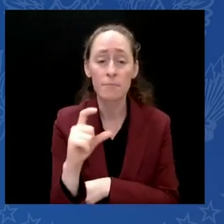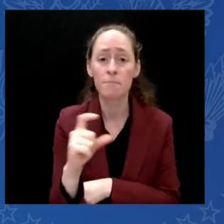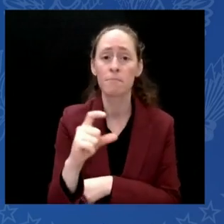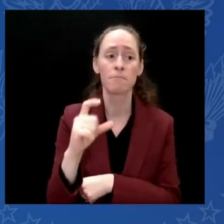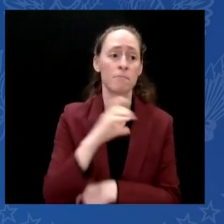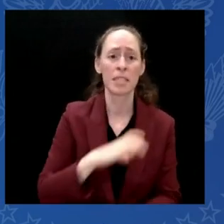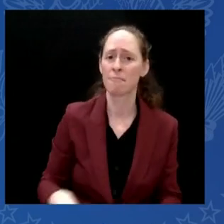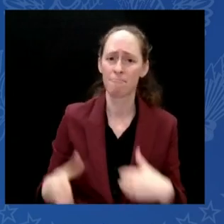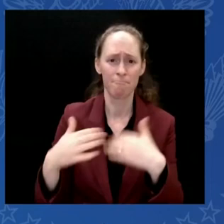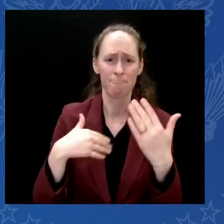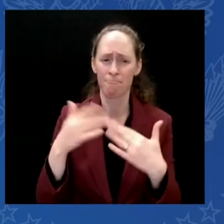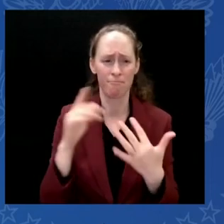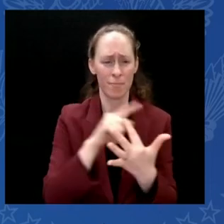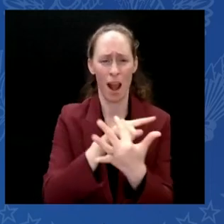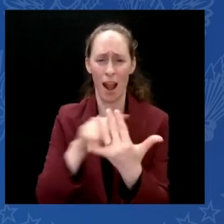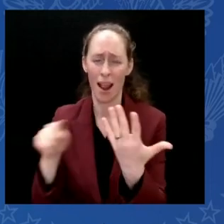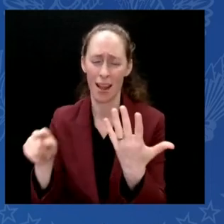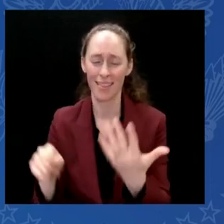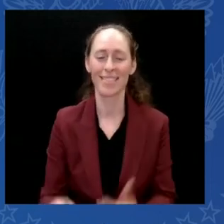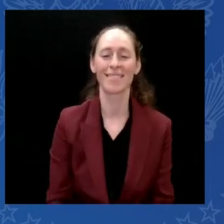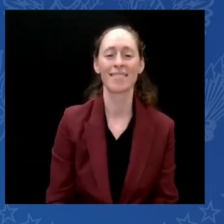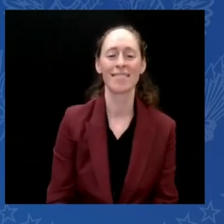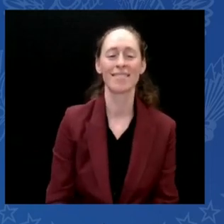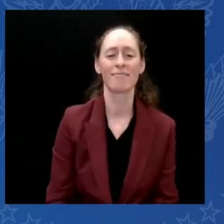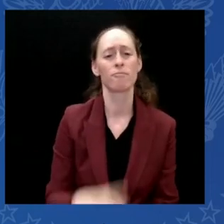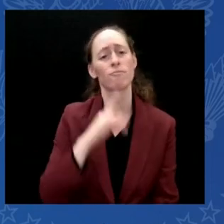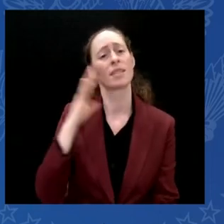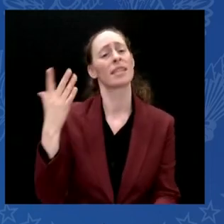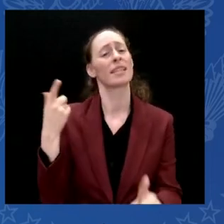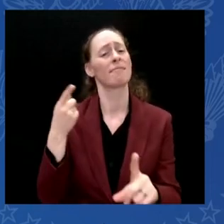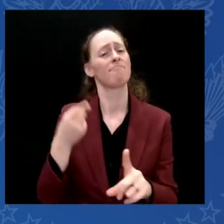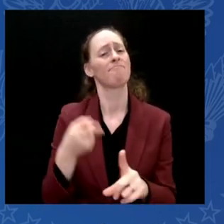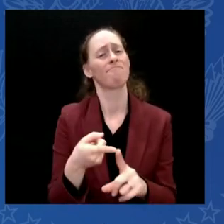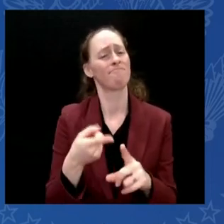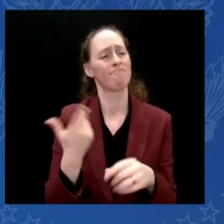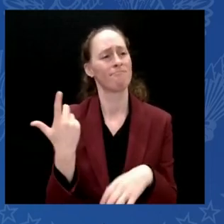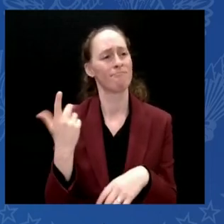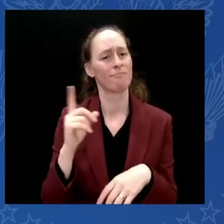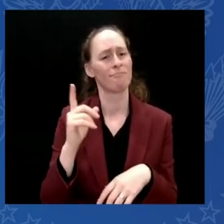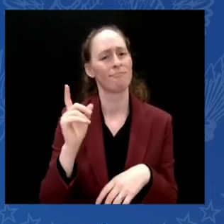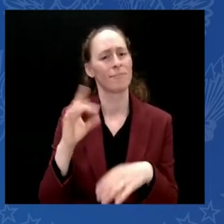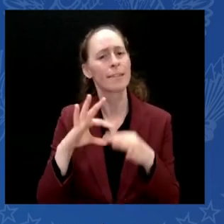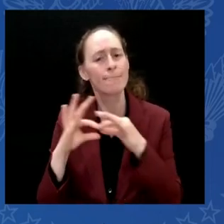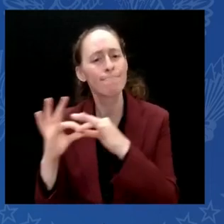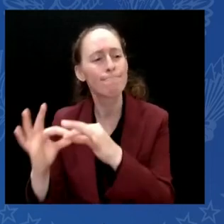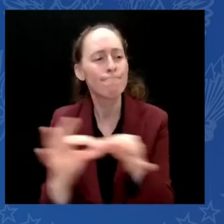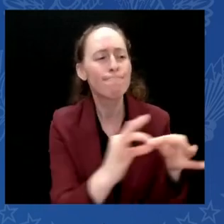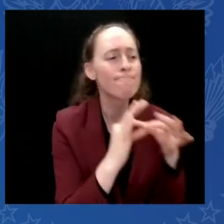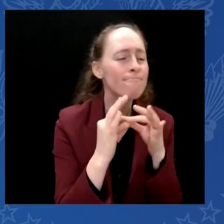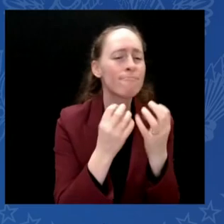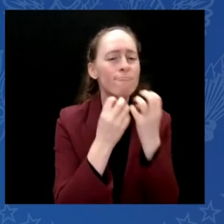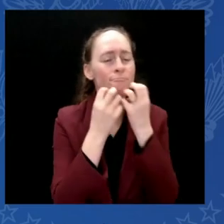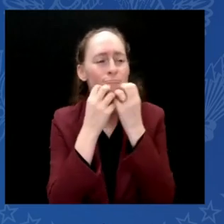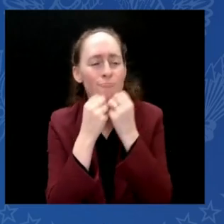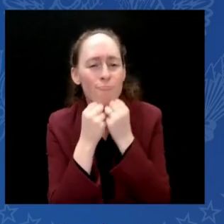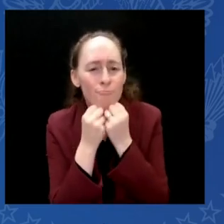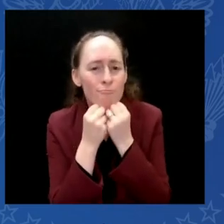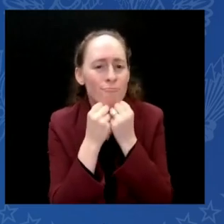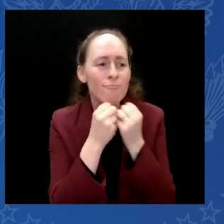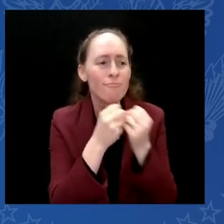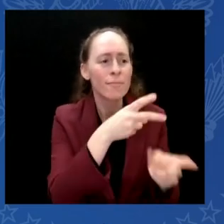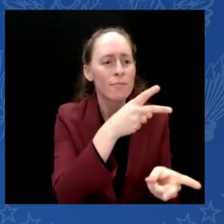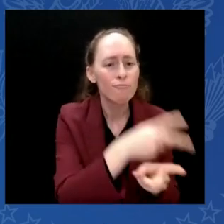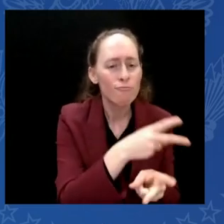to care for one another, to look out for one another, to love one another. The message of Christmas